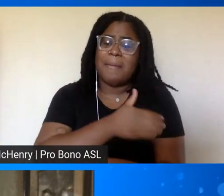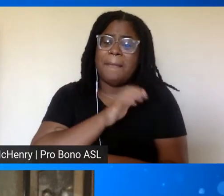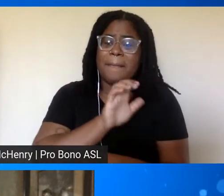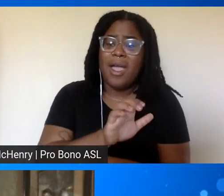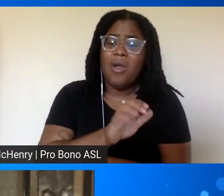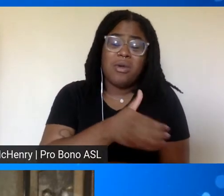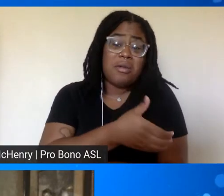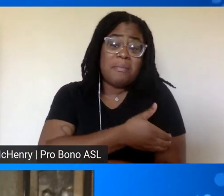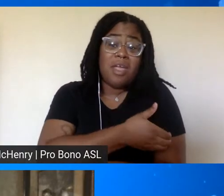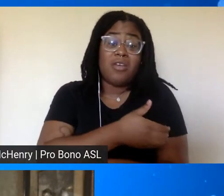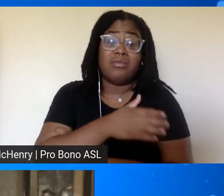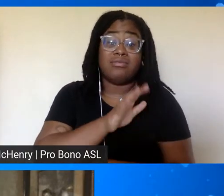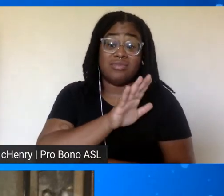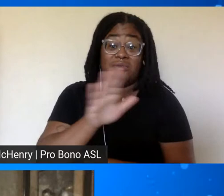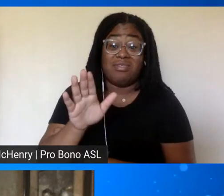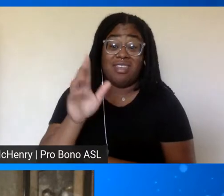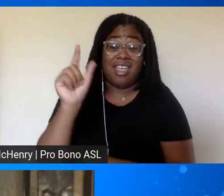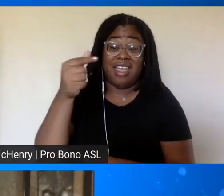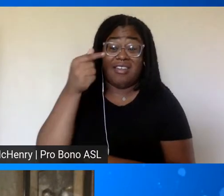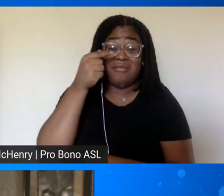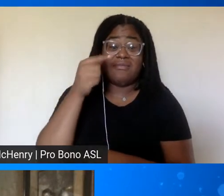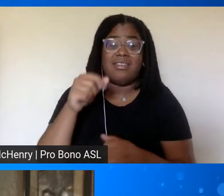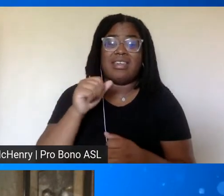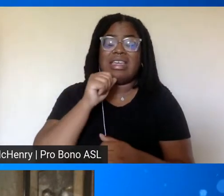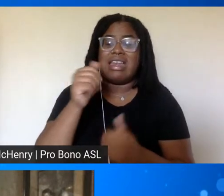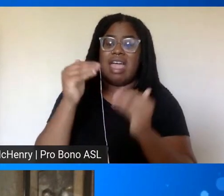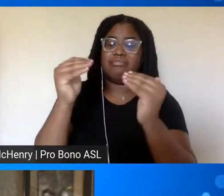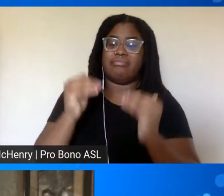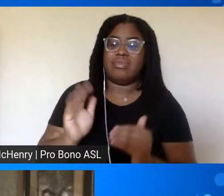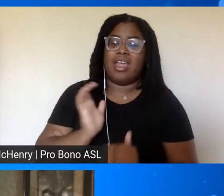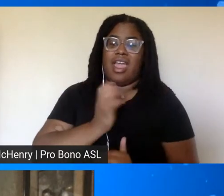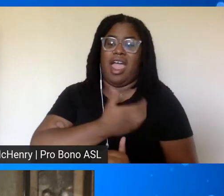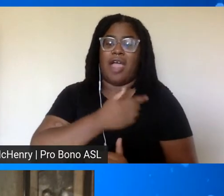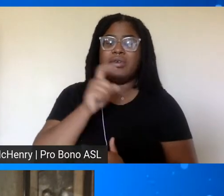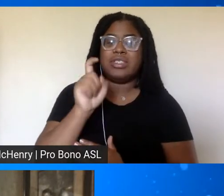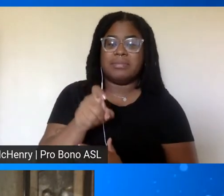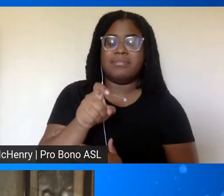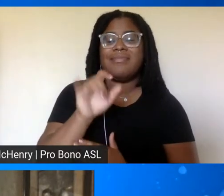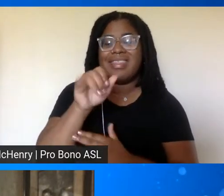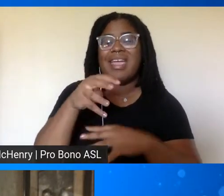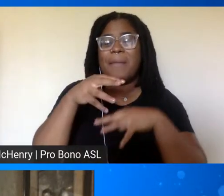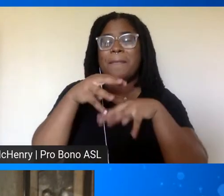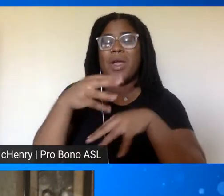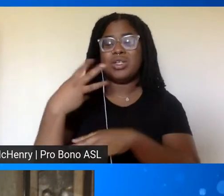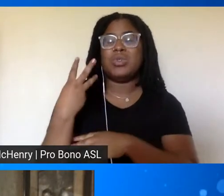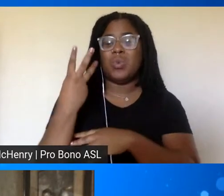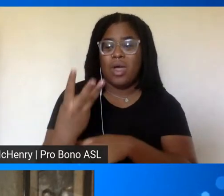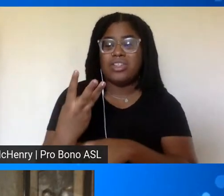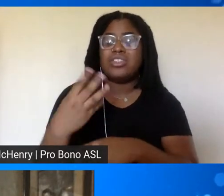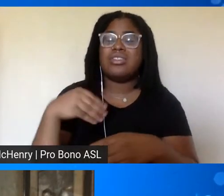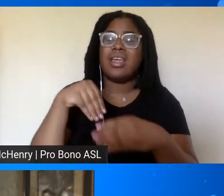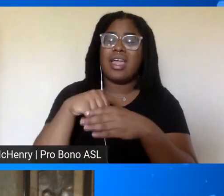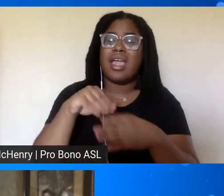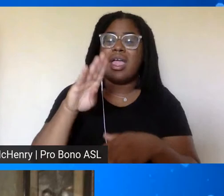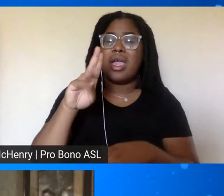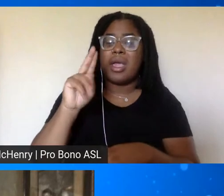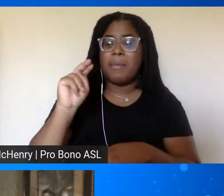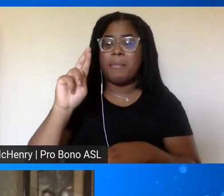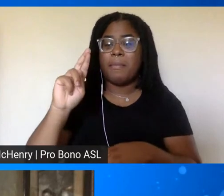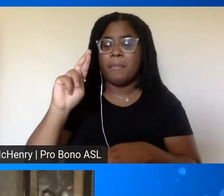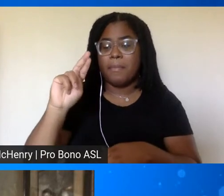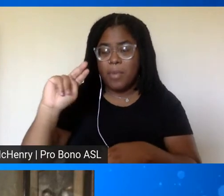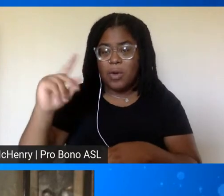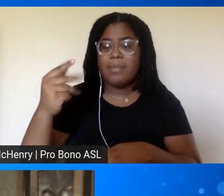government he said cannot elude our demands that's what they did with that march on washington in birmingham and selma and montgomery